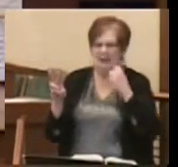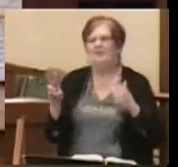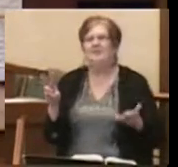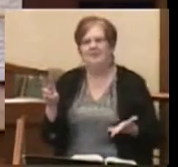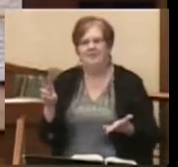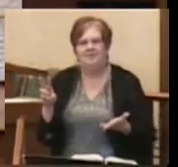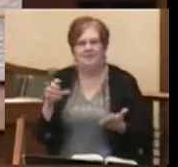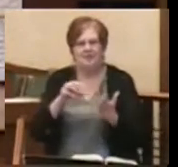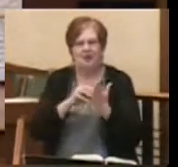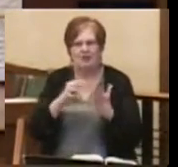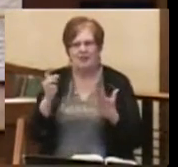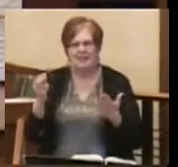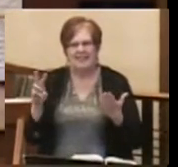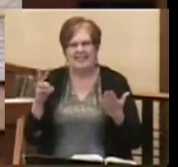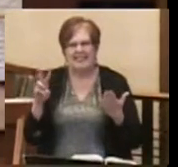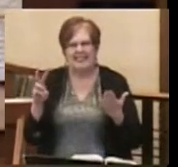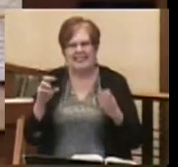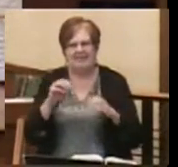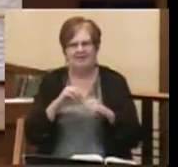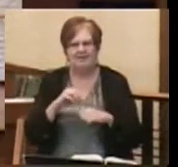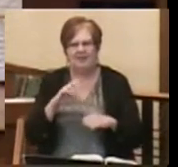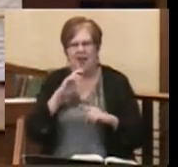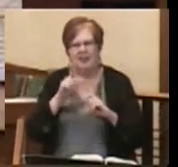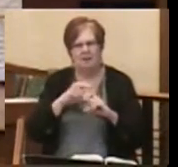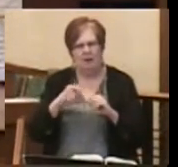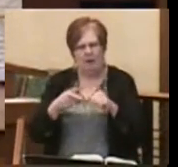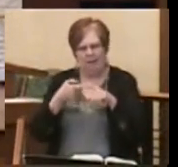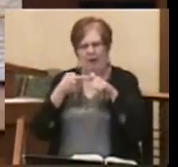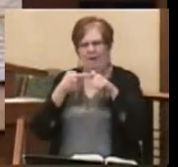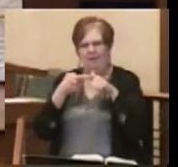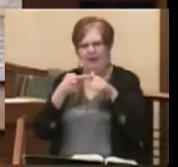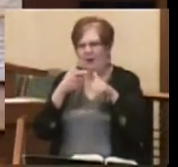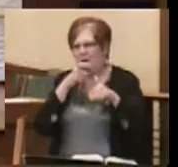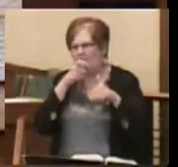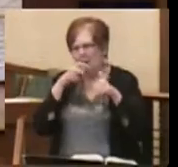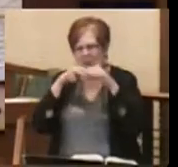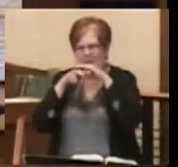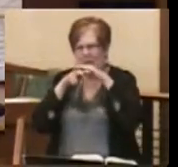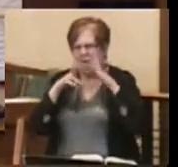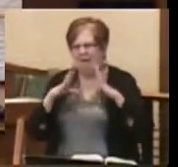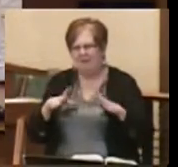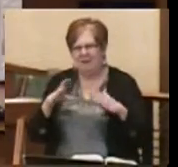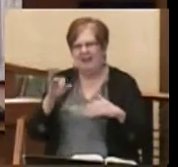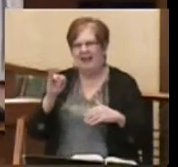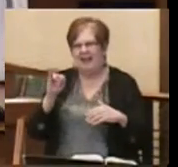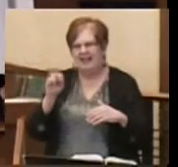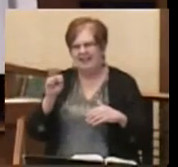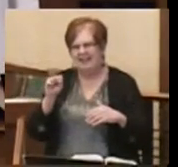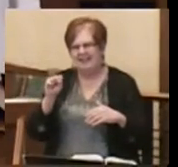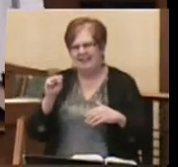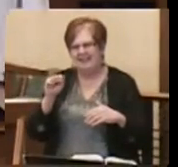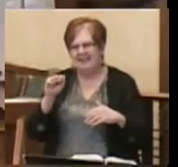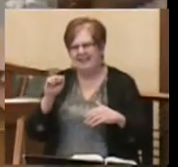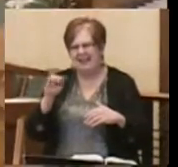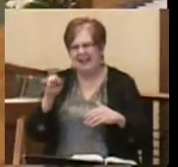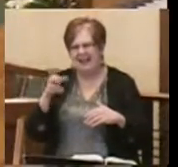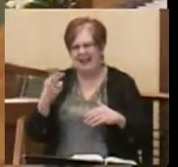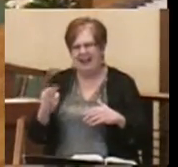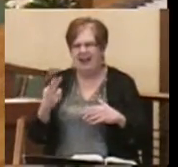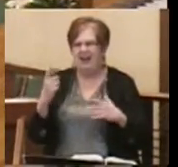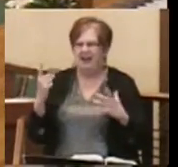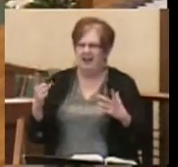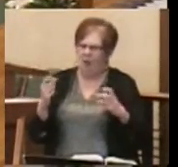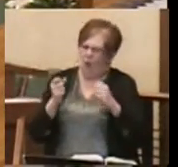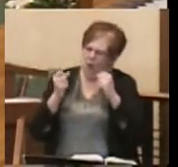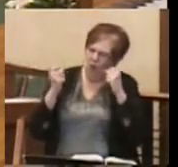moves to the primary messenger of the day, a prophet named Isaiah. Isaiah is the most prolific prophet in the